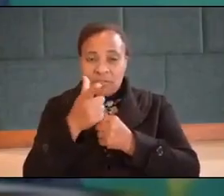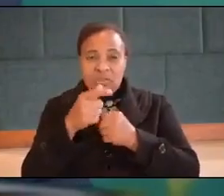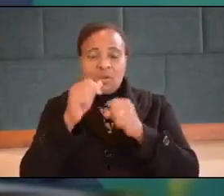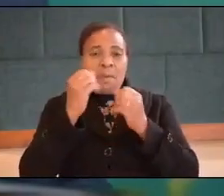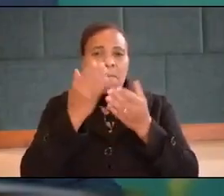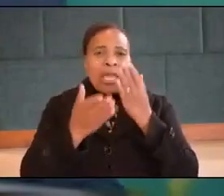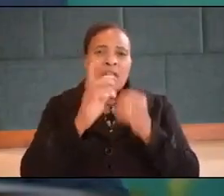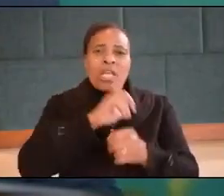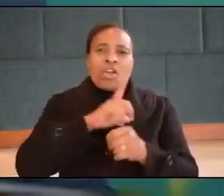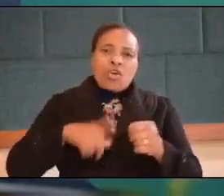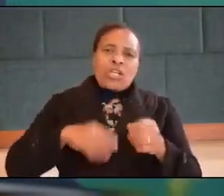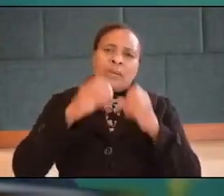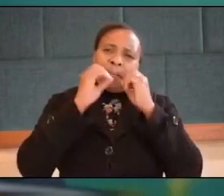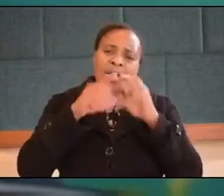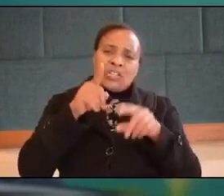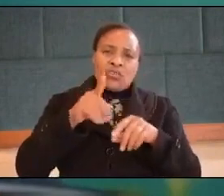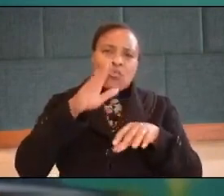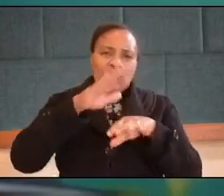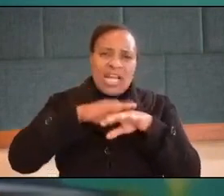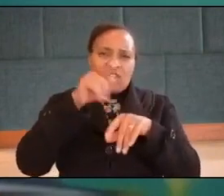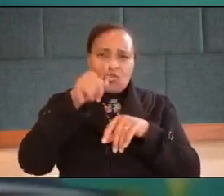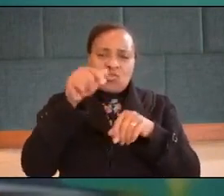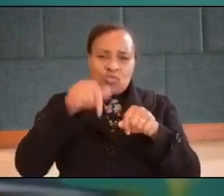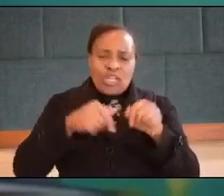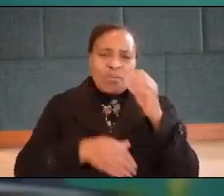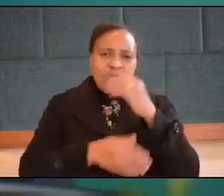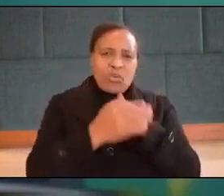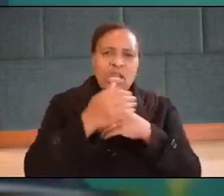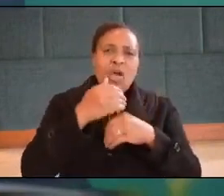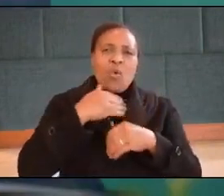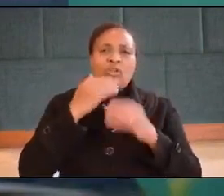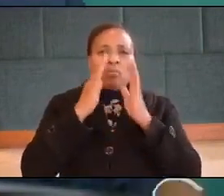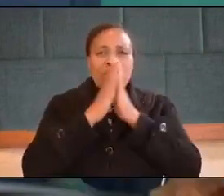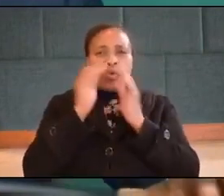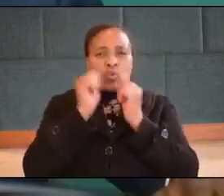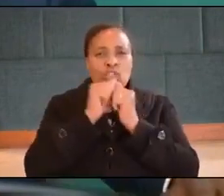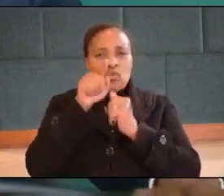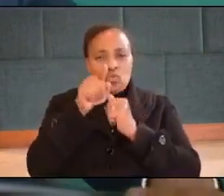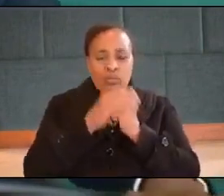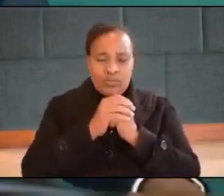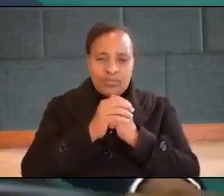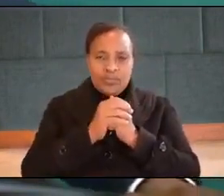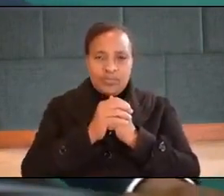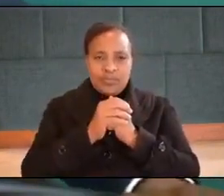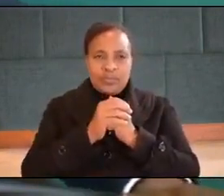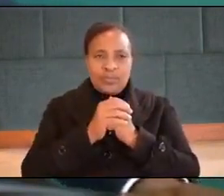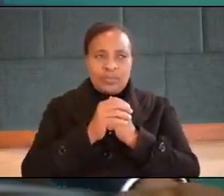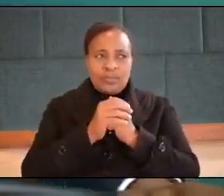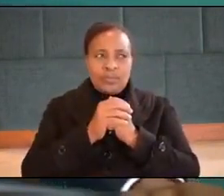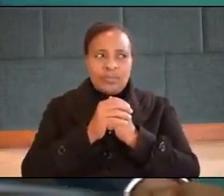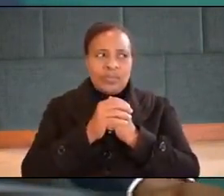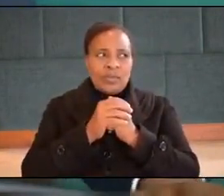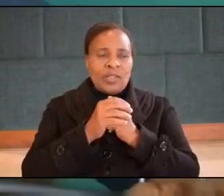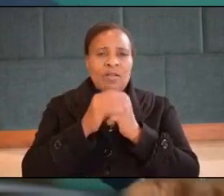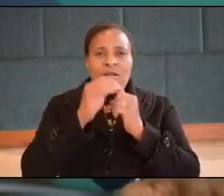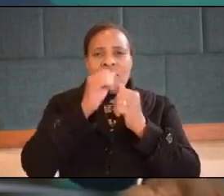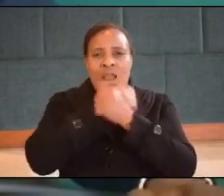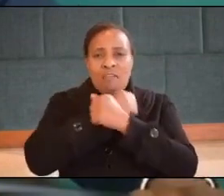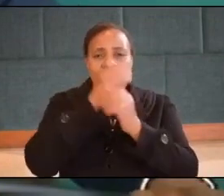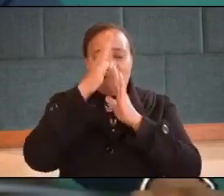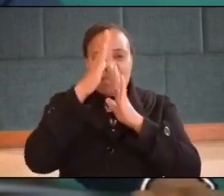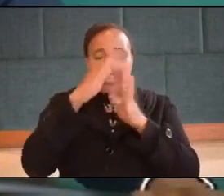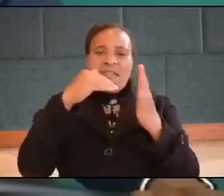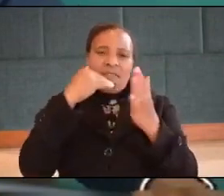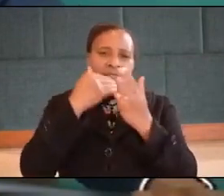may god bless you my friend may you touch you this morning and i want to pray with you let's pray together dear loving father we